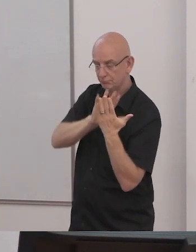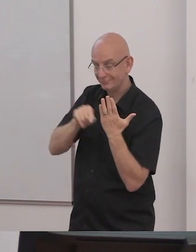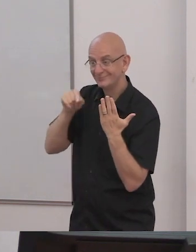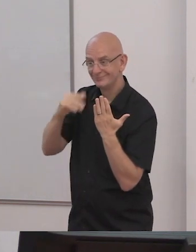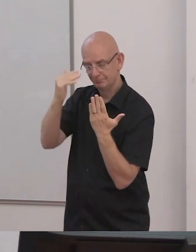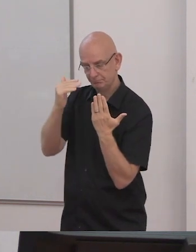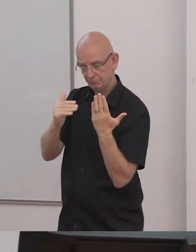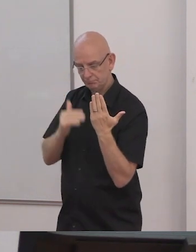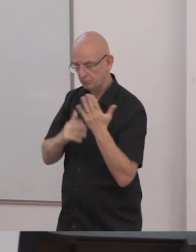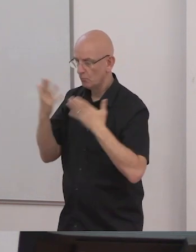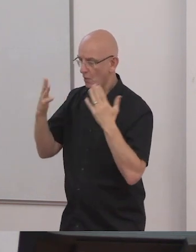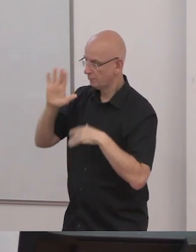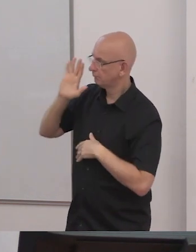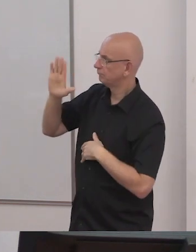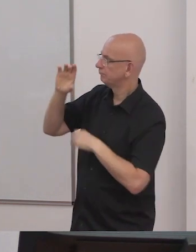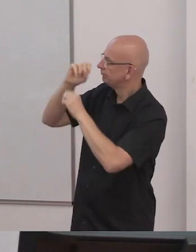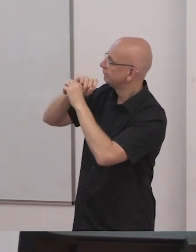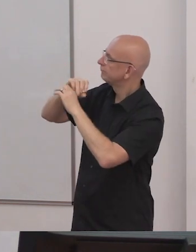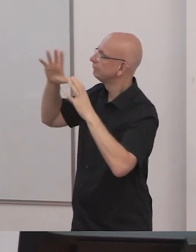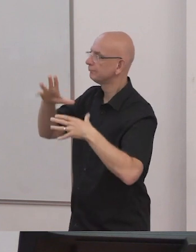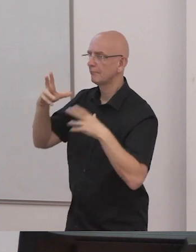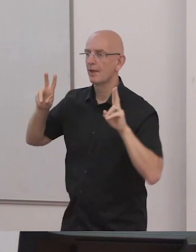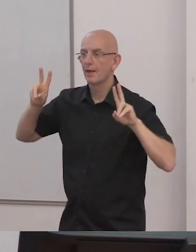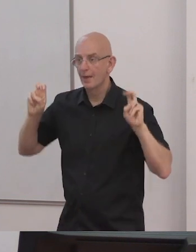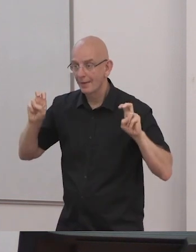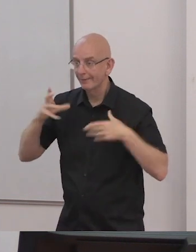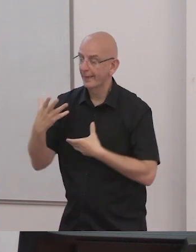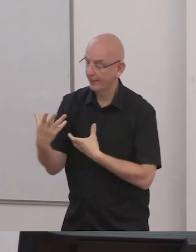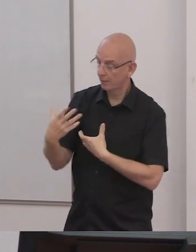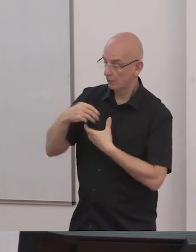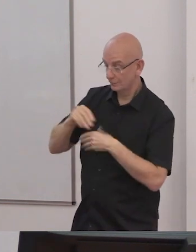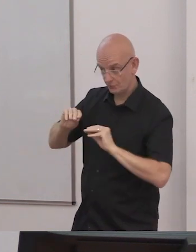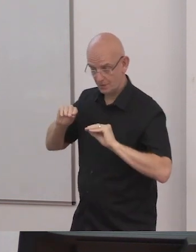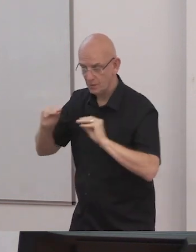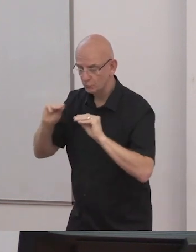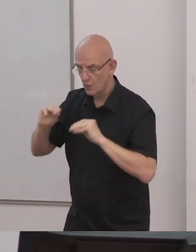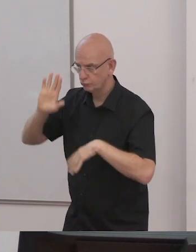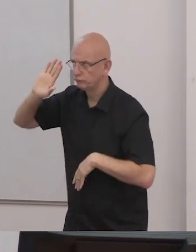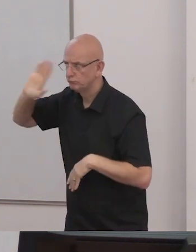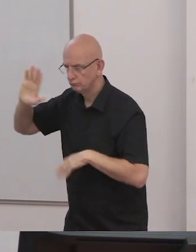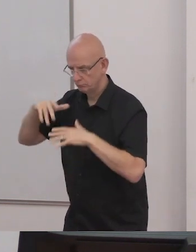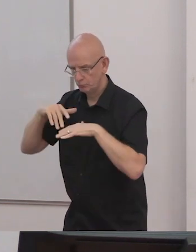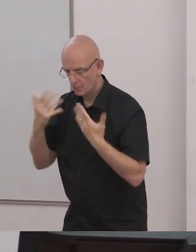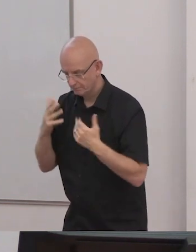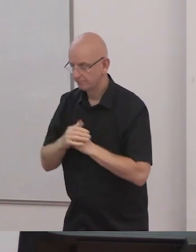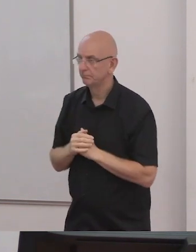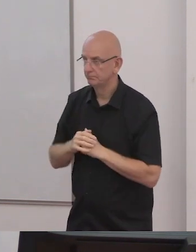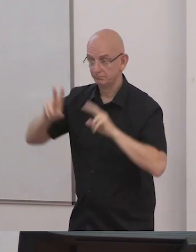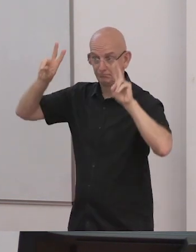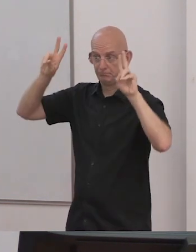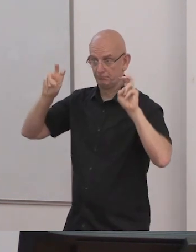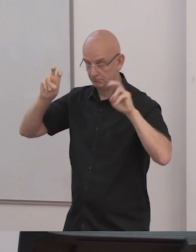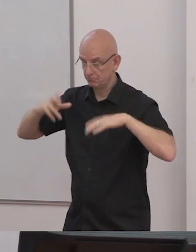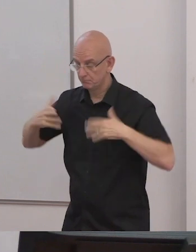we're different we're the same and we're all wonderful now that